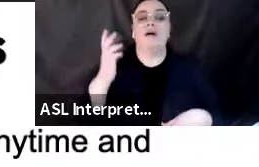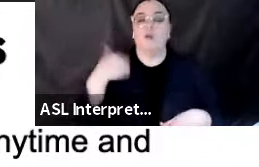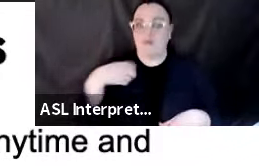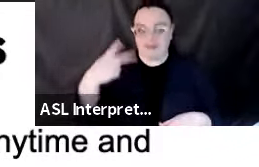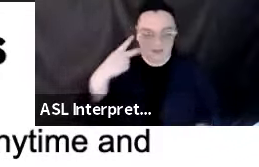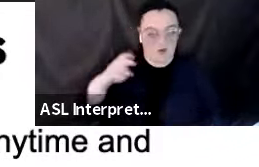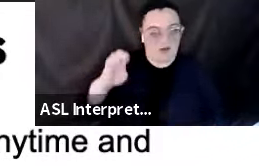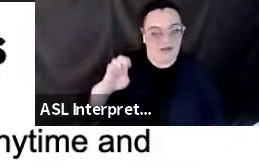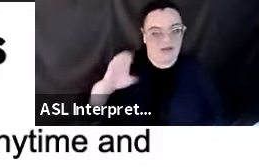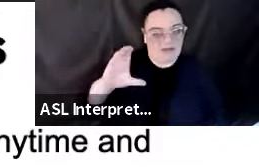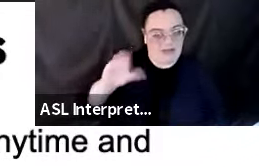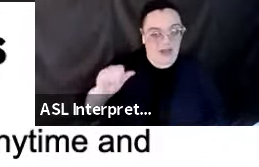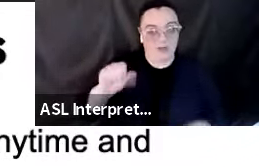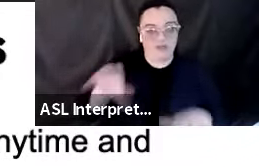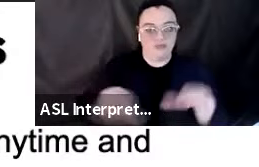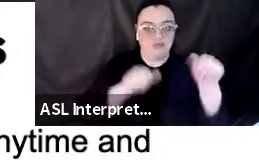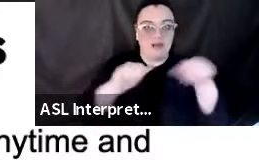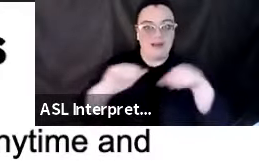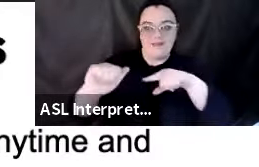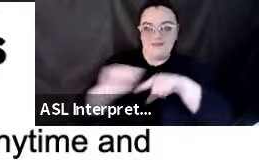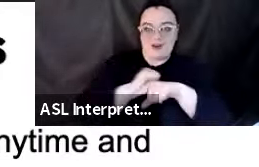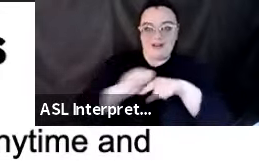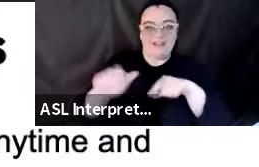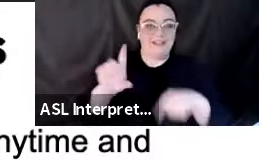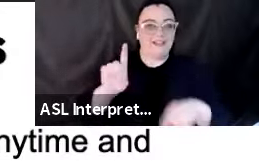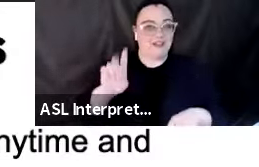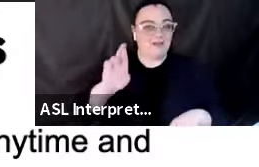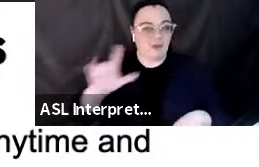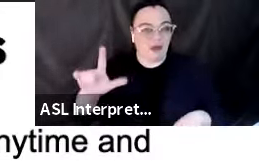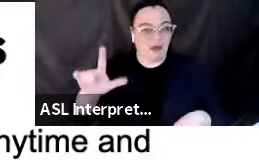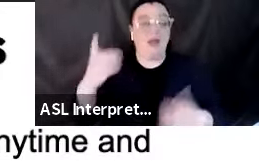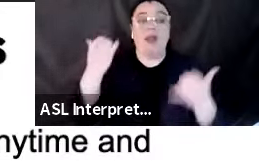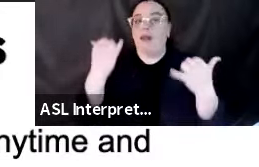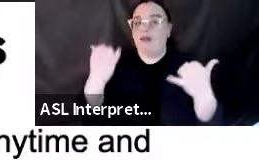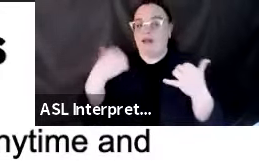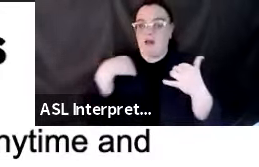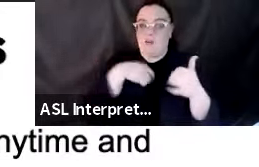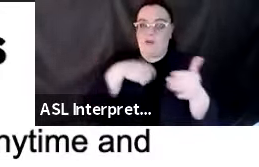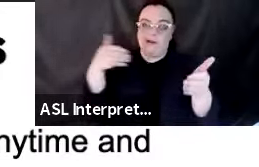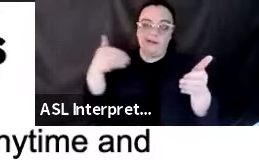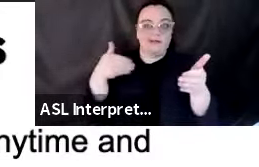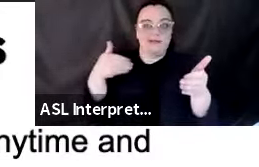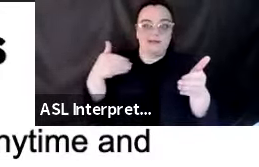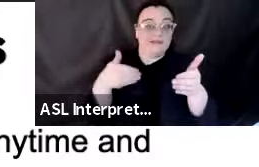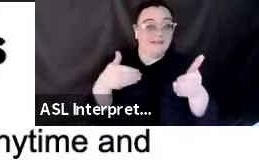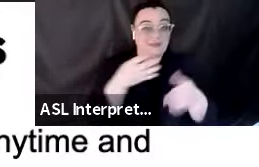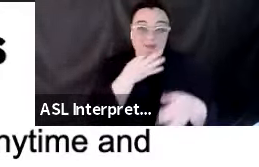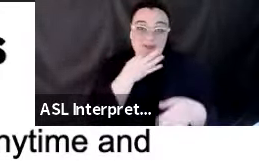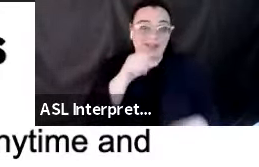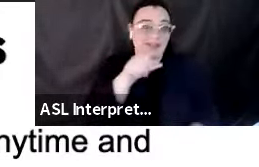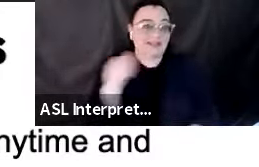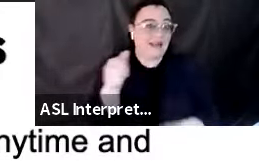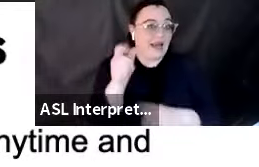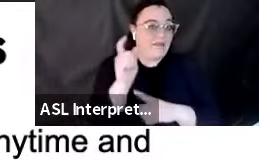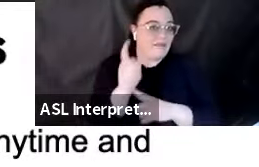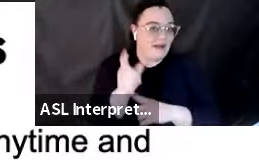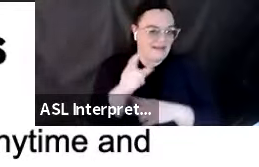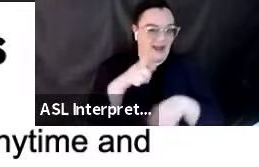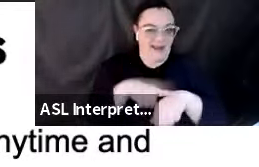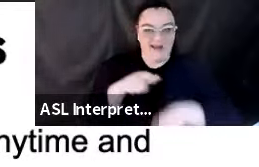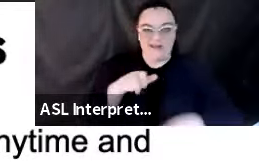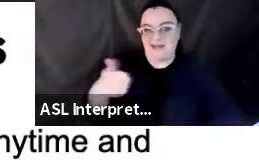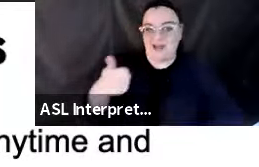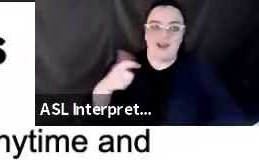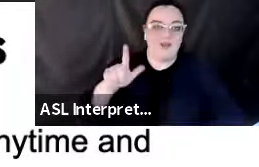practice earthquake drill. And now we're going to build up to, in 10 minutes, 1021 drill